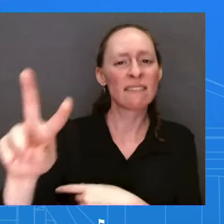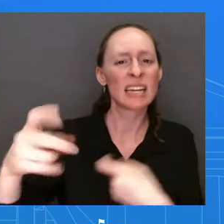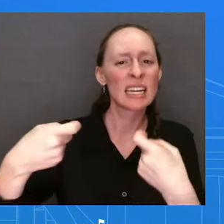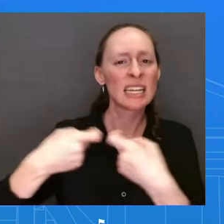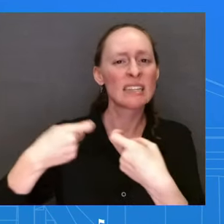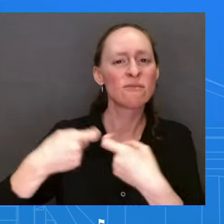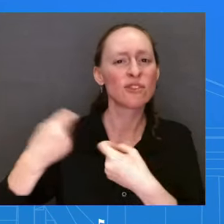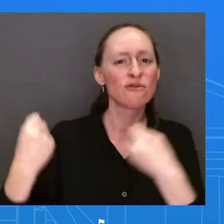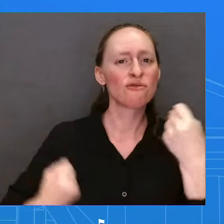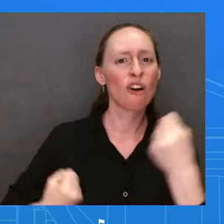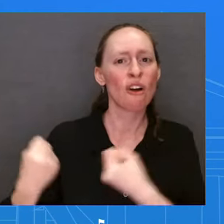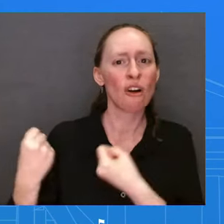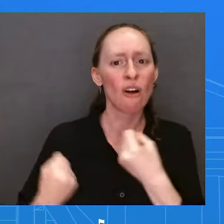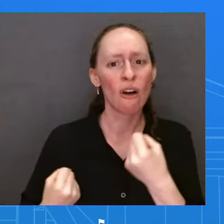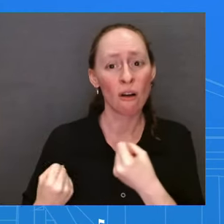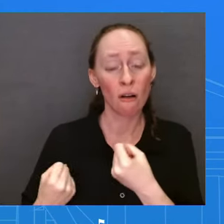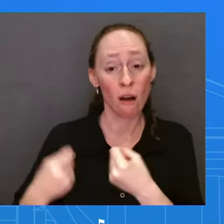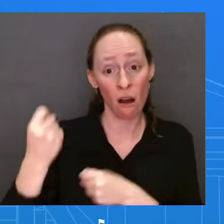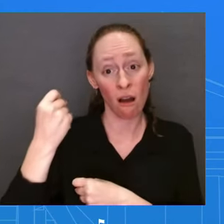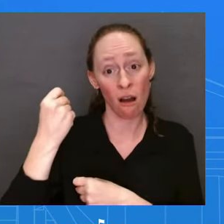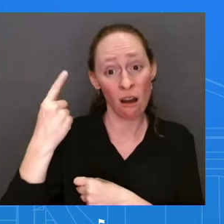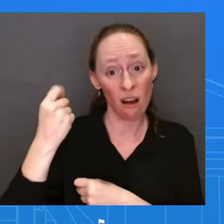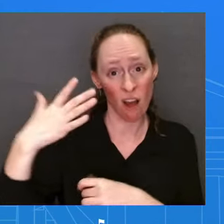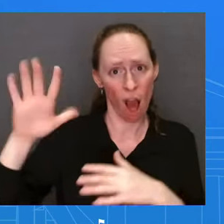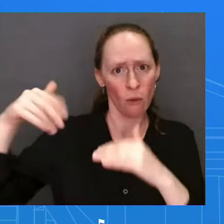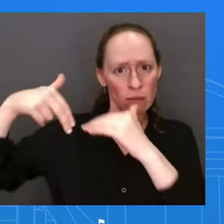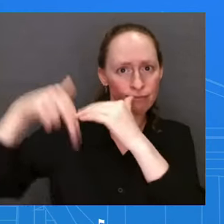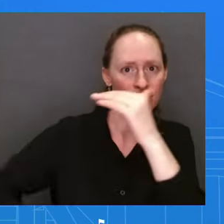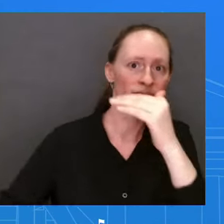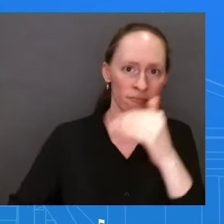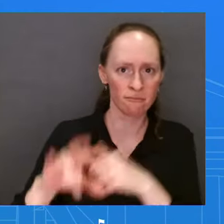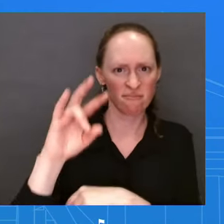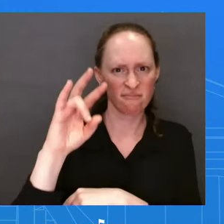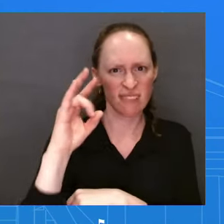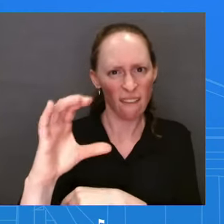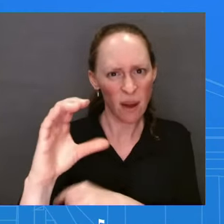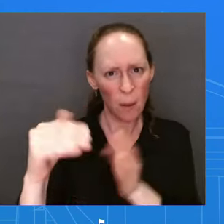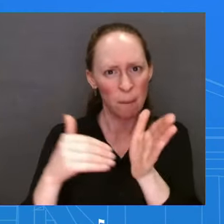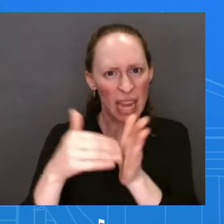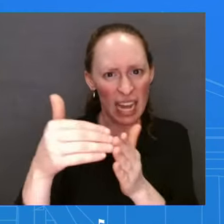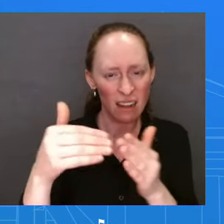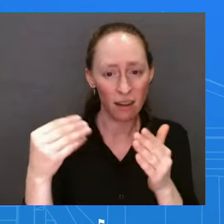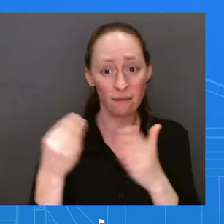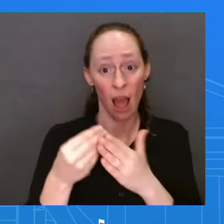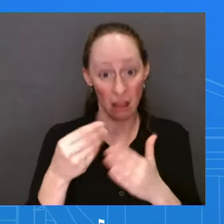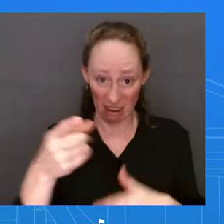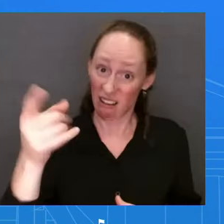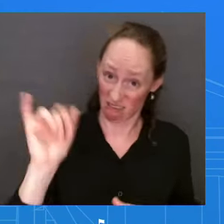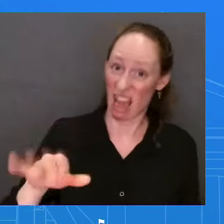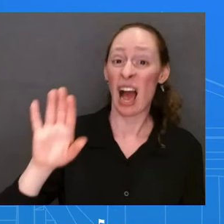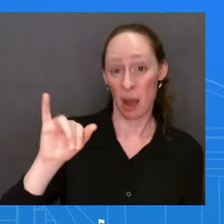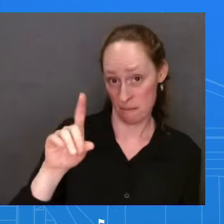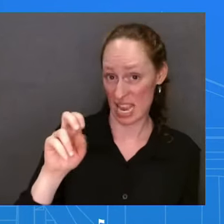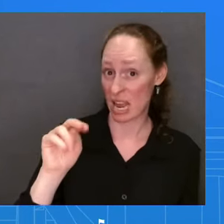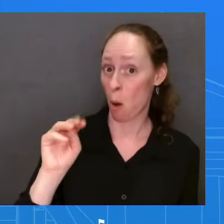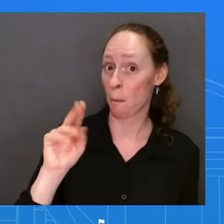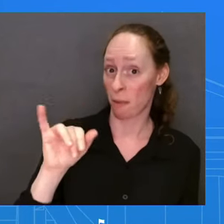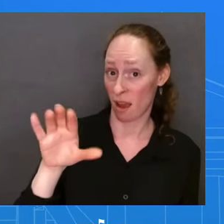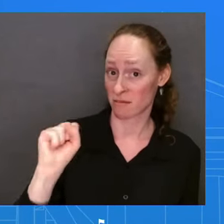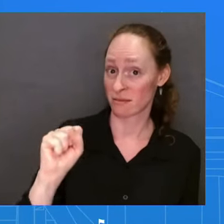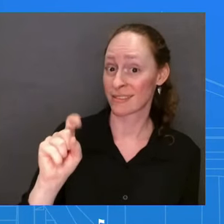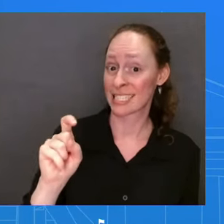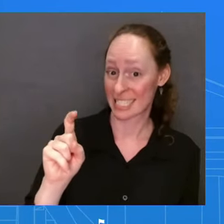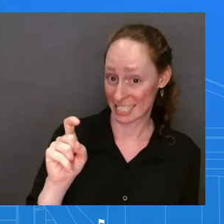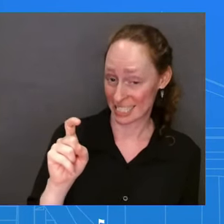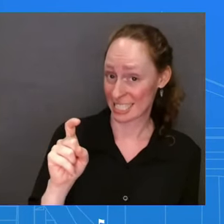last year. So is that what we can expect with Bidenomics? Well, I would just say, looking across the economy broadly, we're seeing